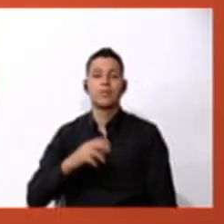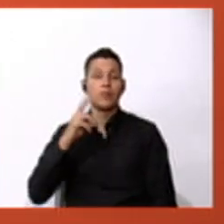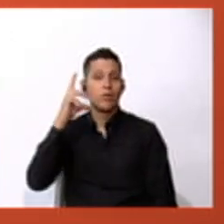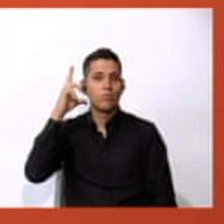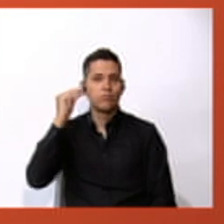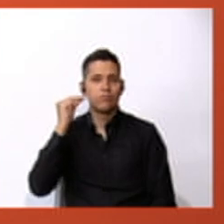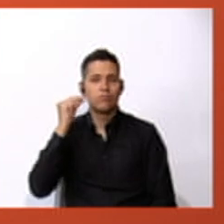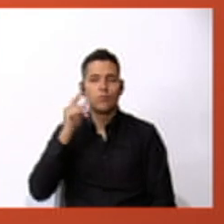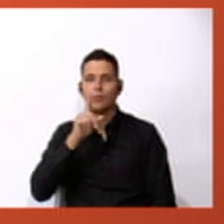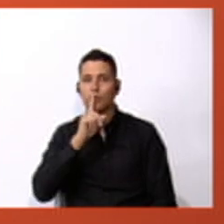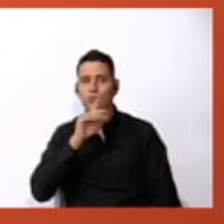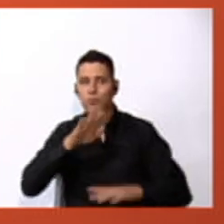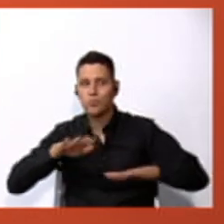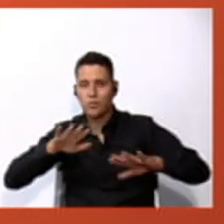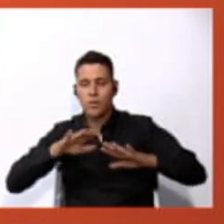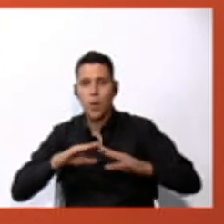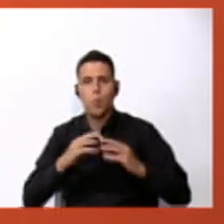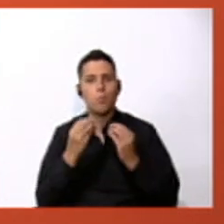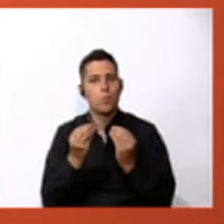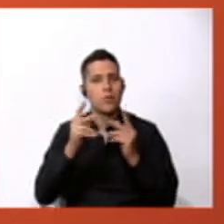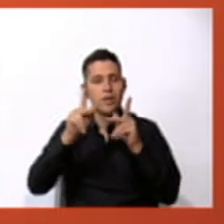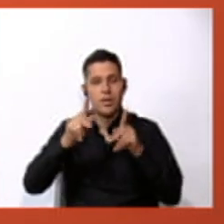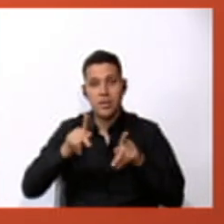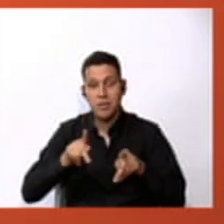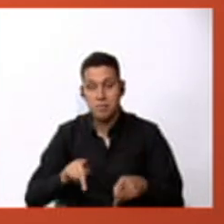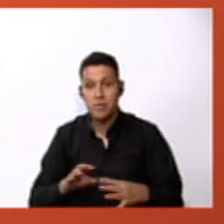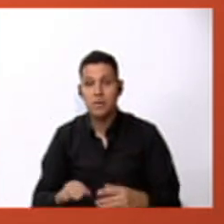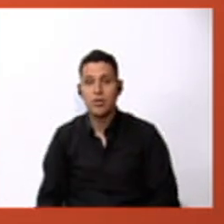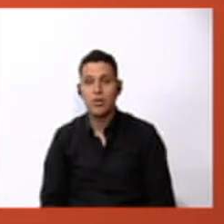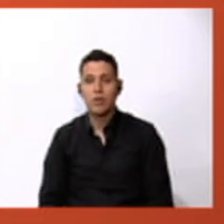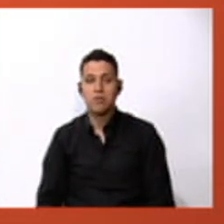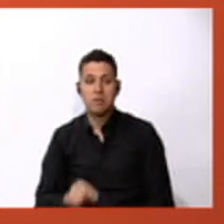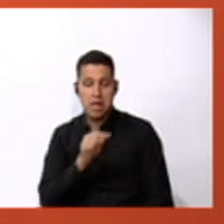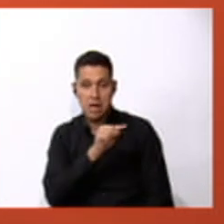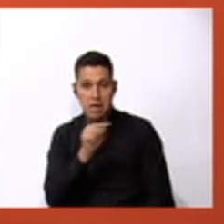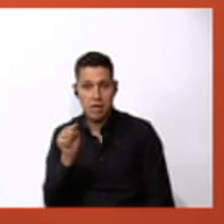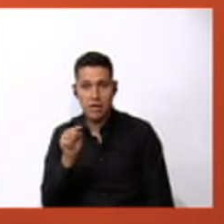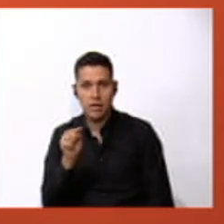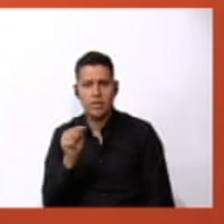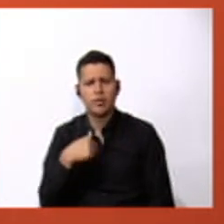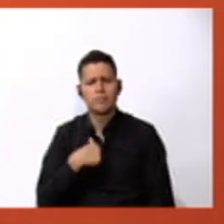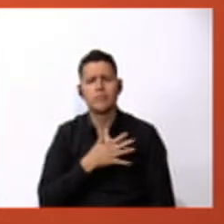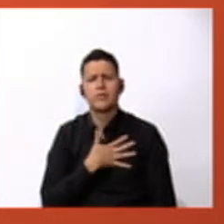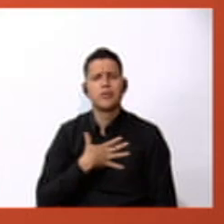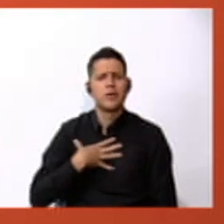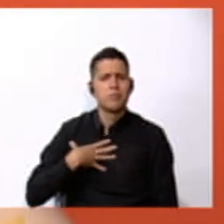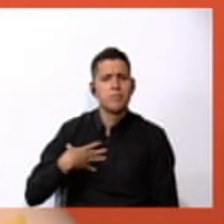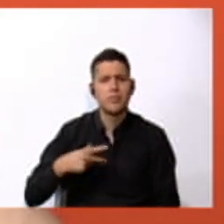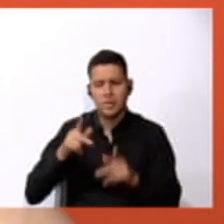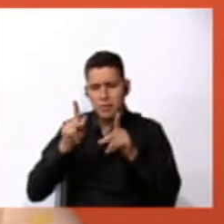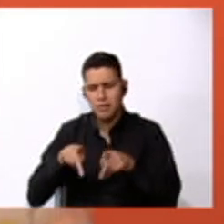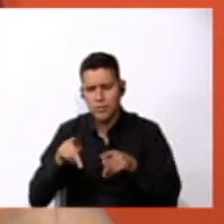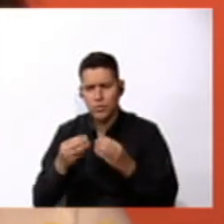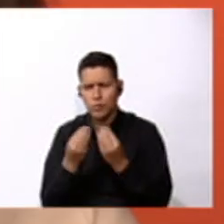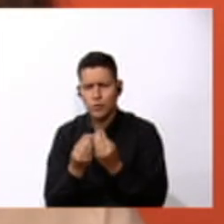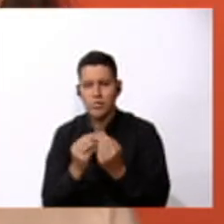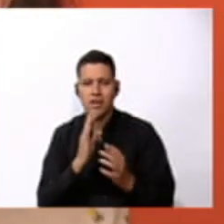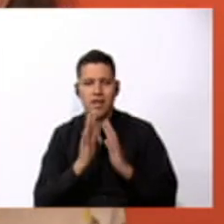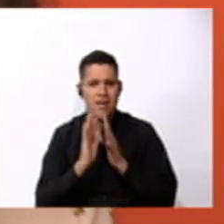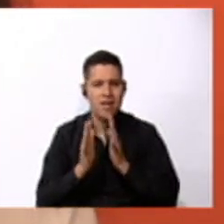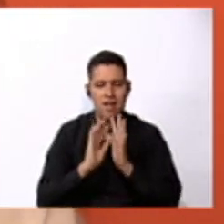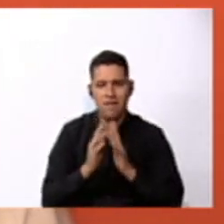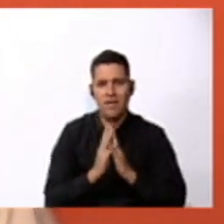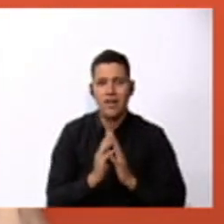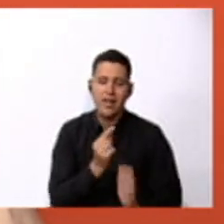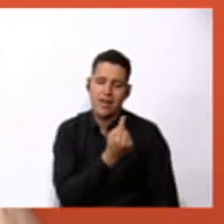most people know each other there and I like to meet people and talk to them every single